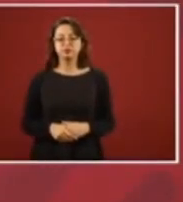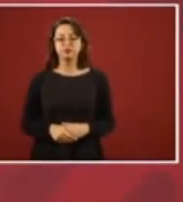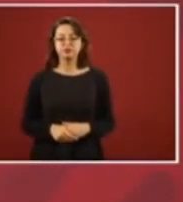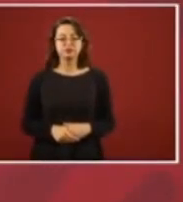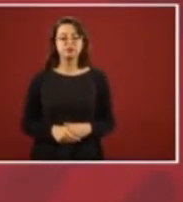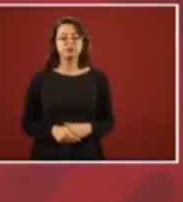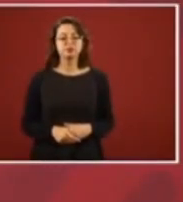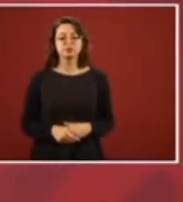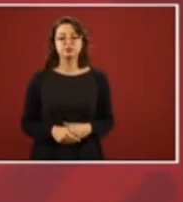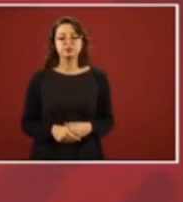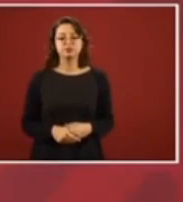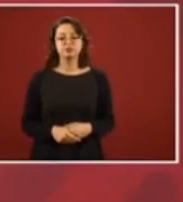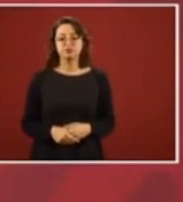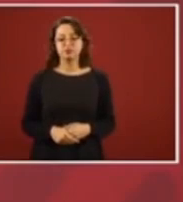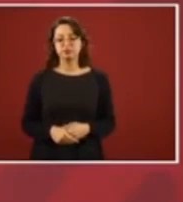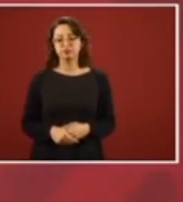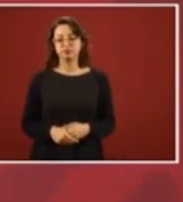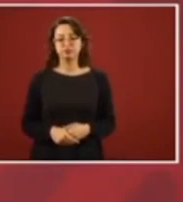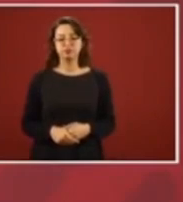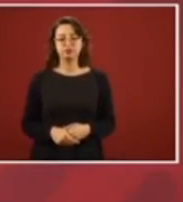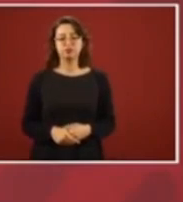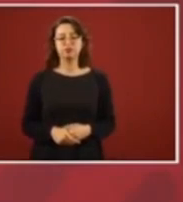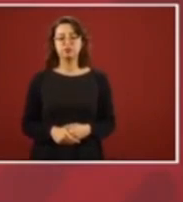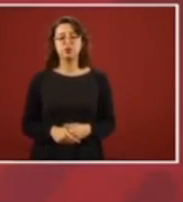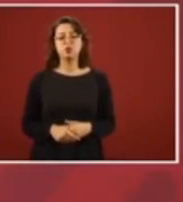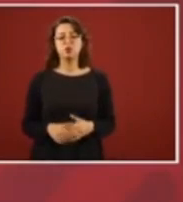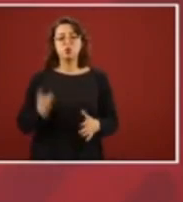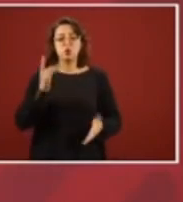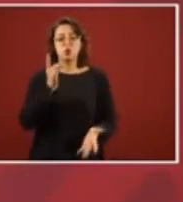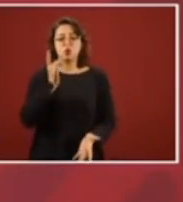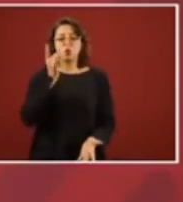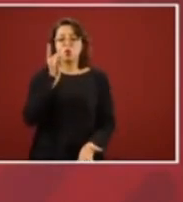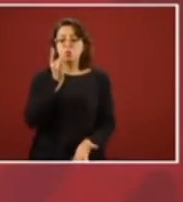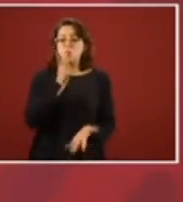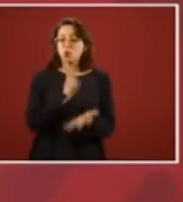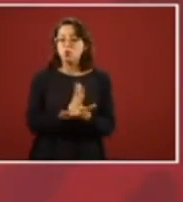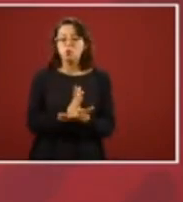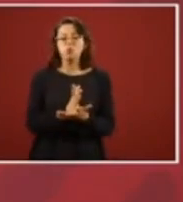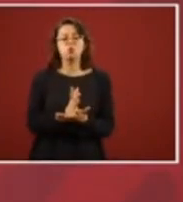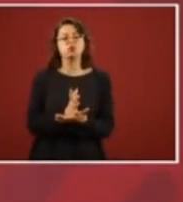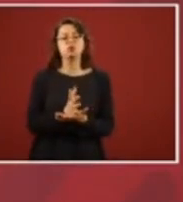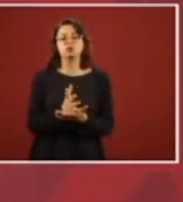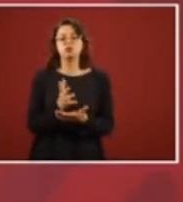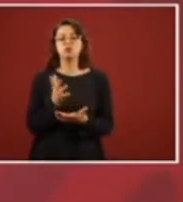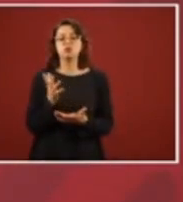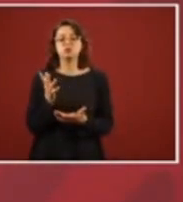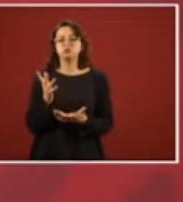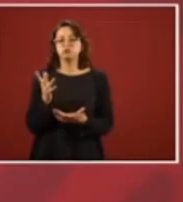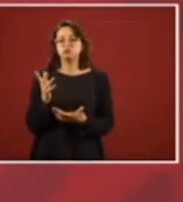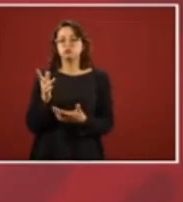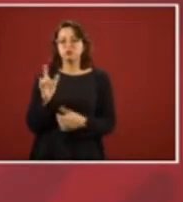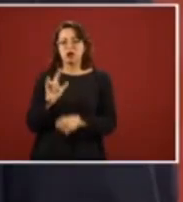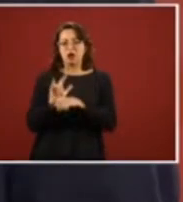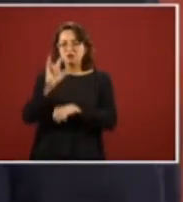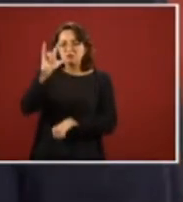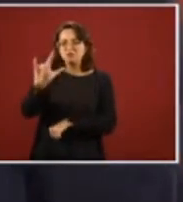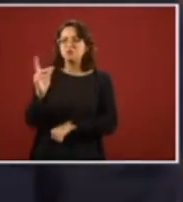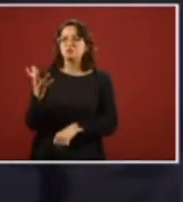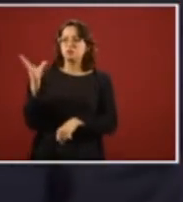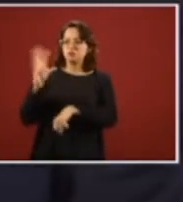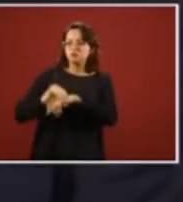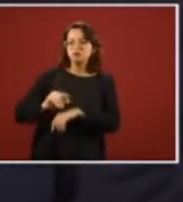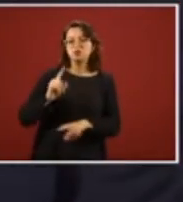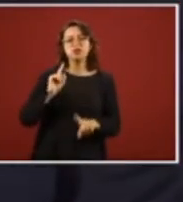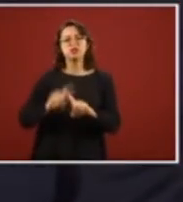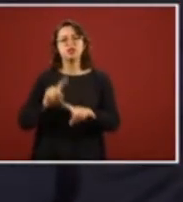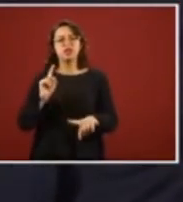And that only the airplanes that were used for security by the military, the